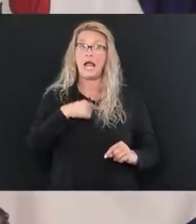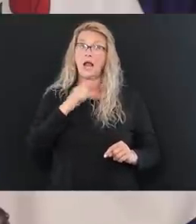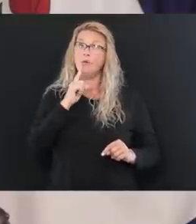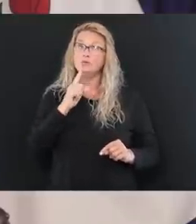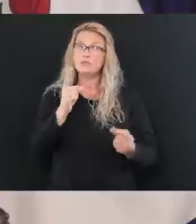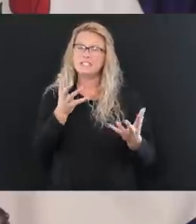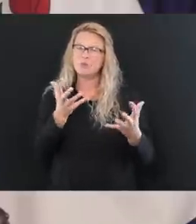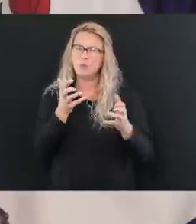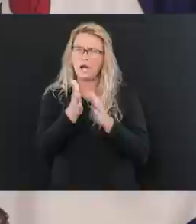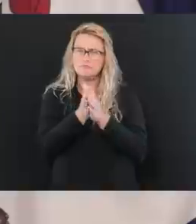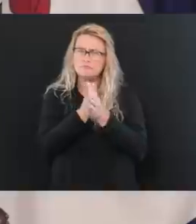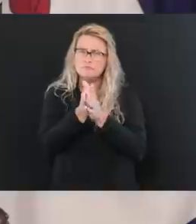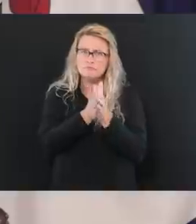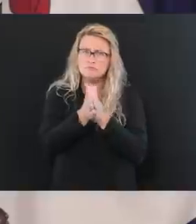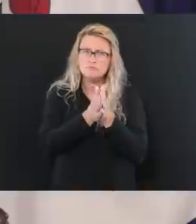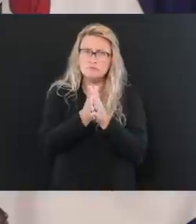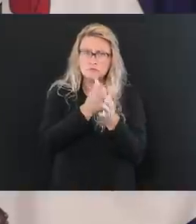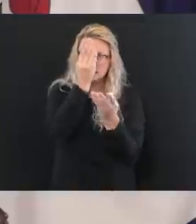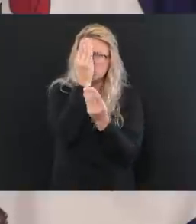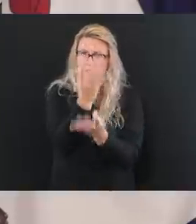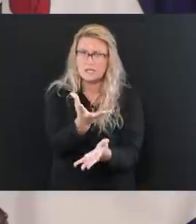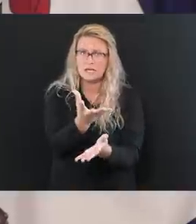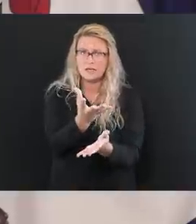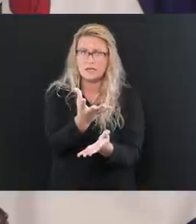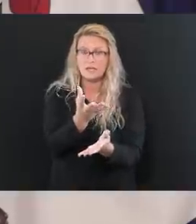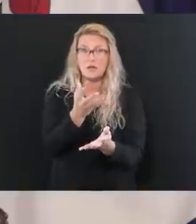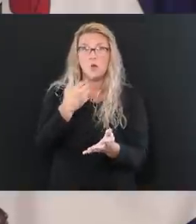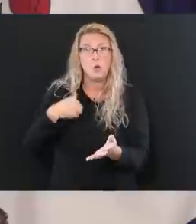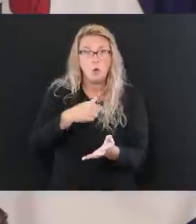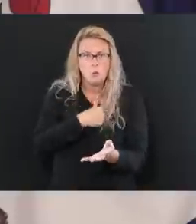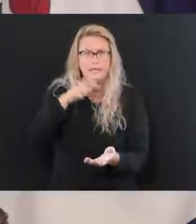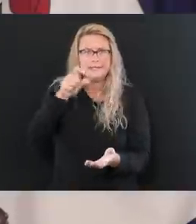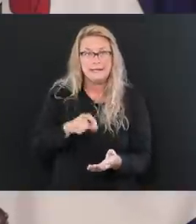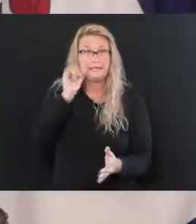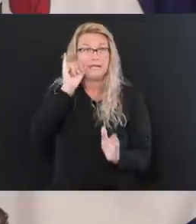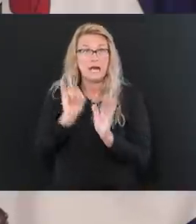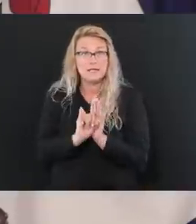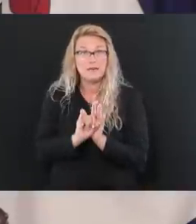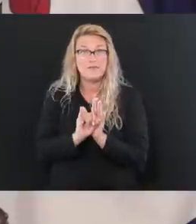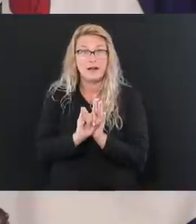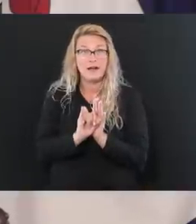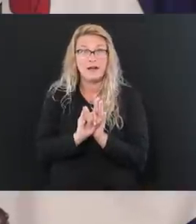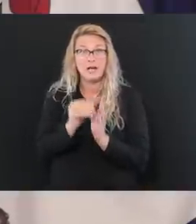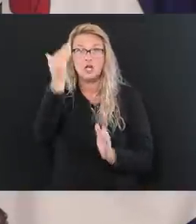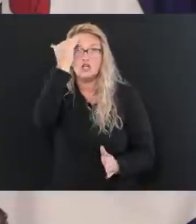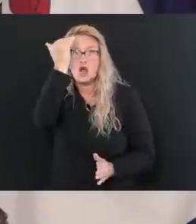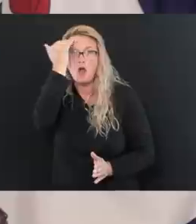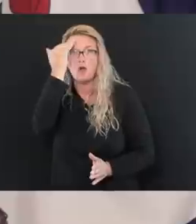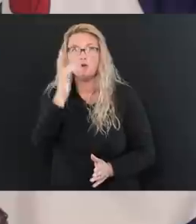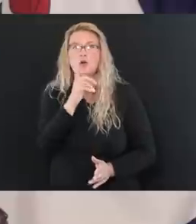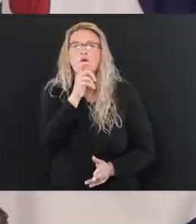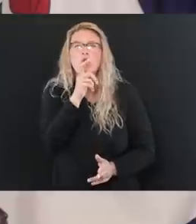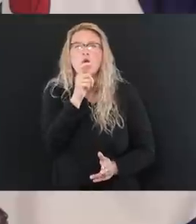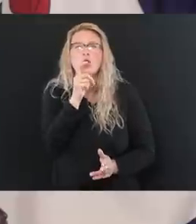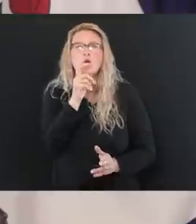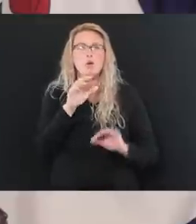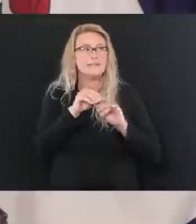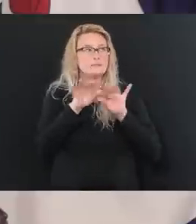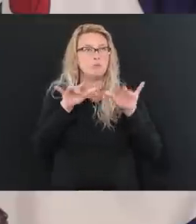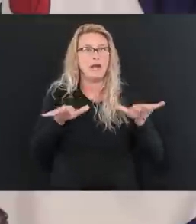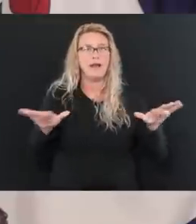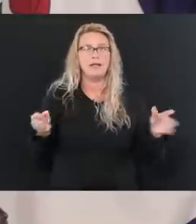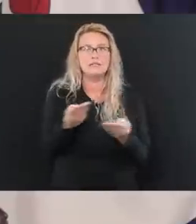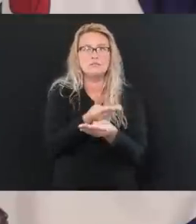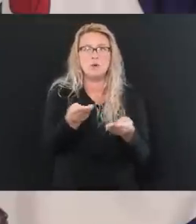the biggest driver that it will give us, it will identify people that are spreading this thing right here in Kanawha